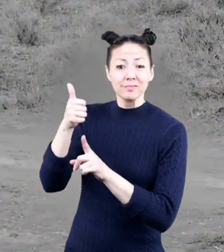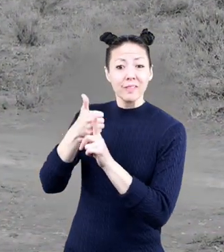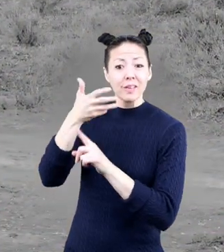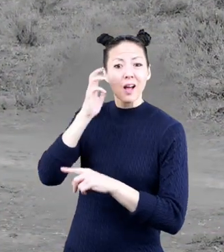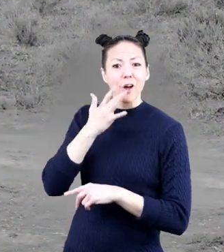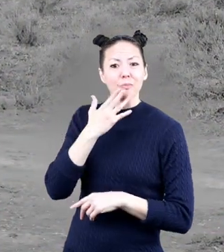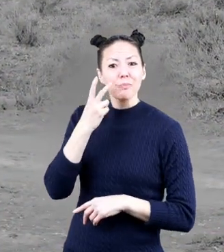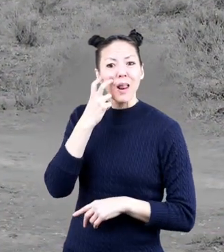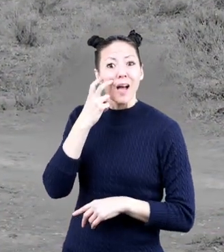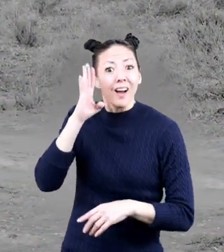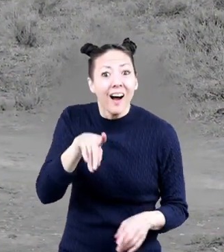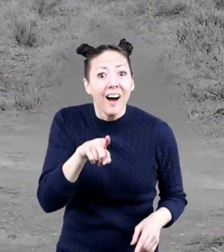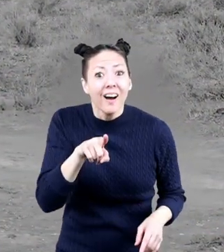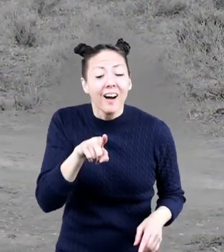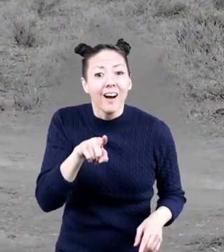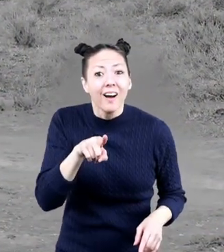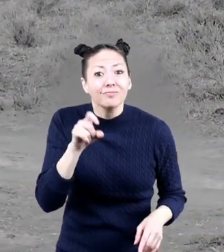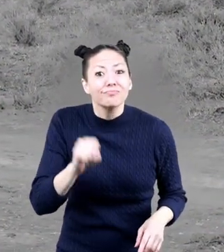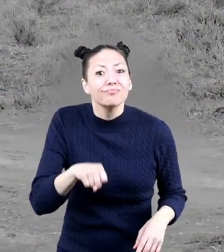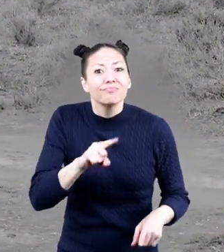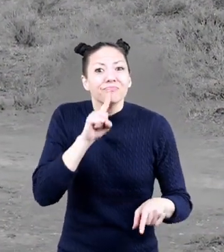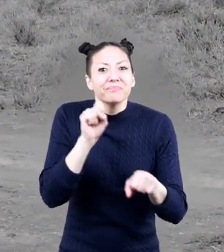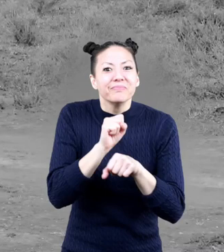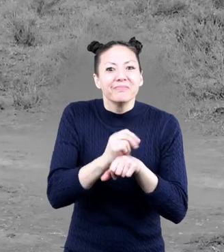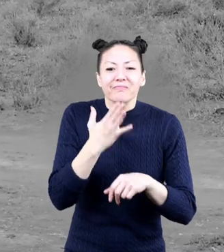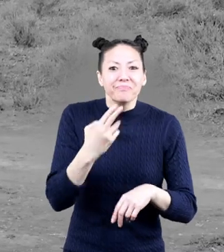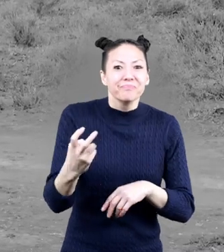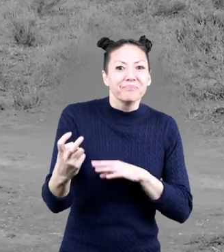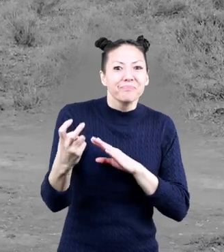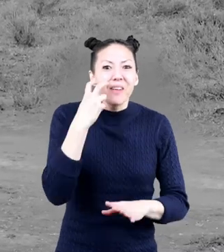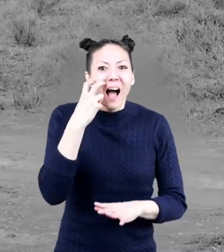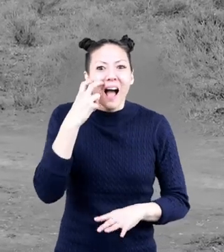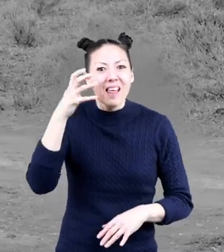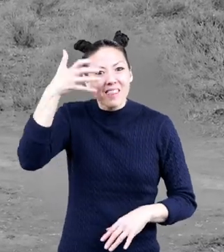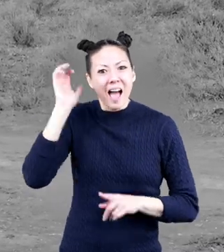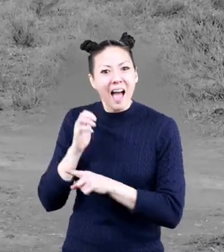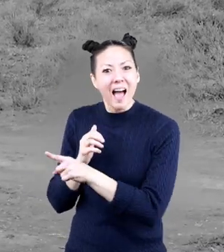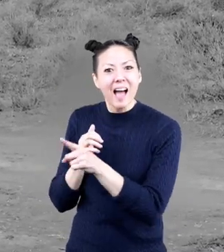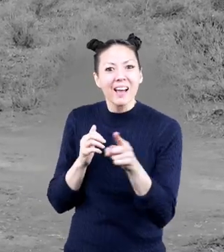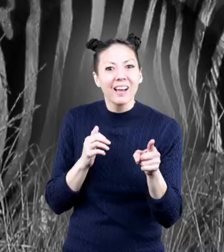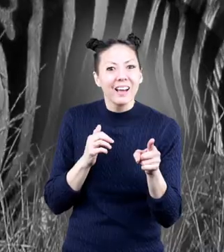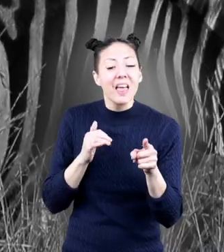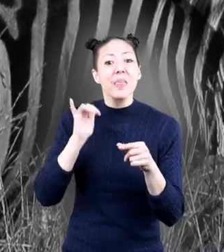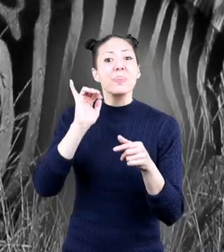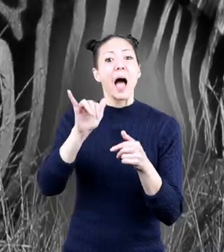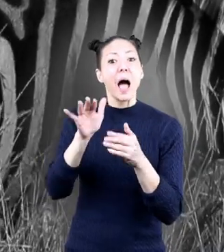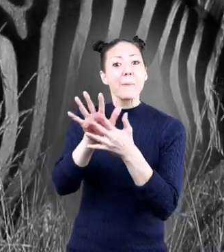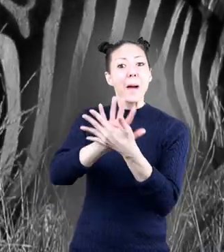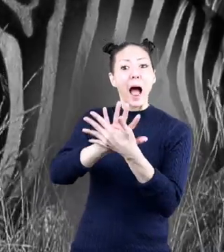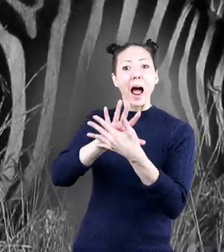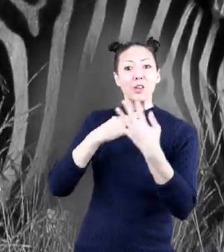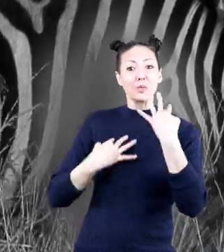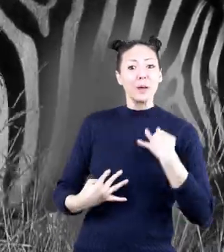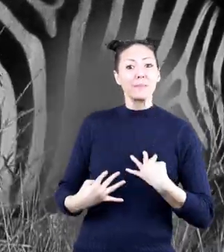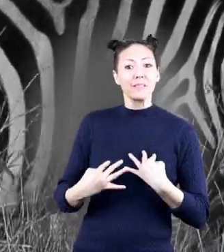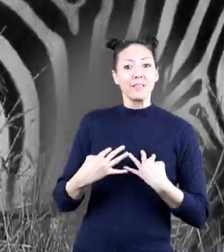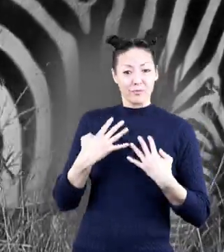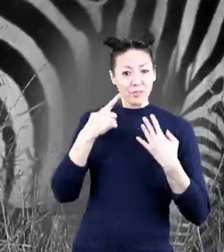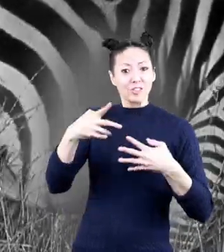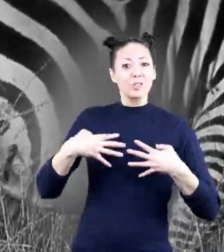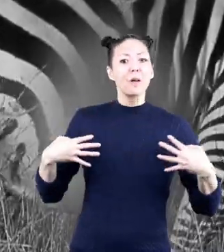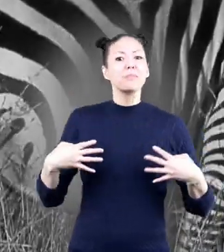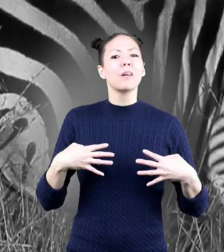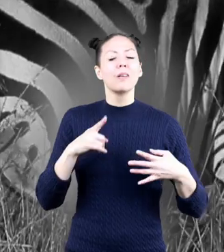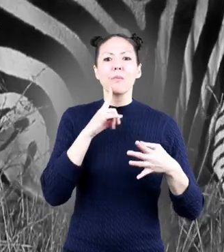colorblind. Did you know that? Because lions are colorblind, the pattern of the stripes on the zebra are